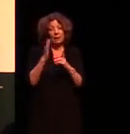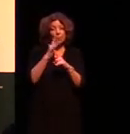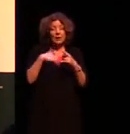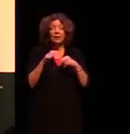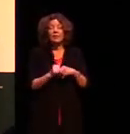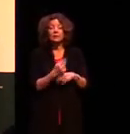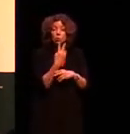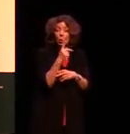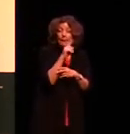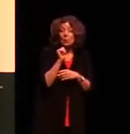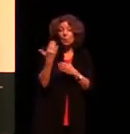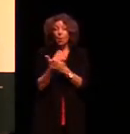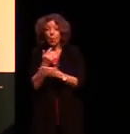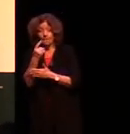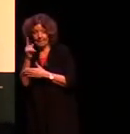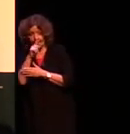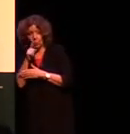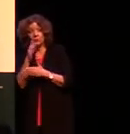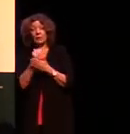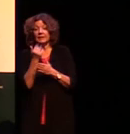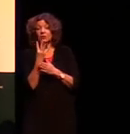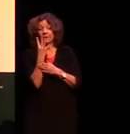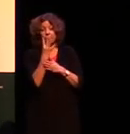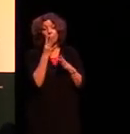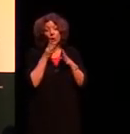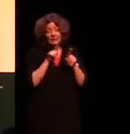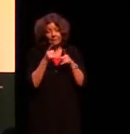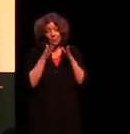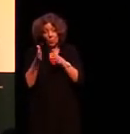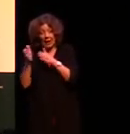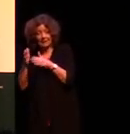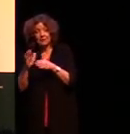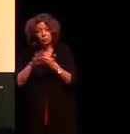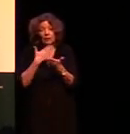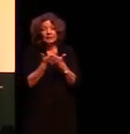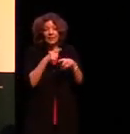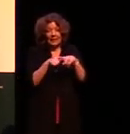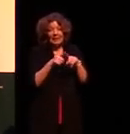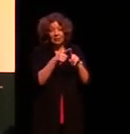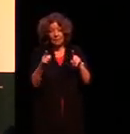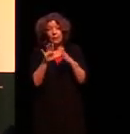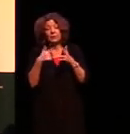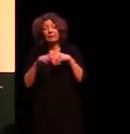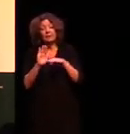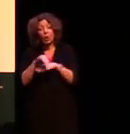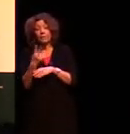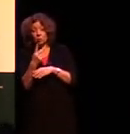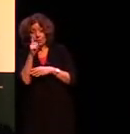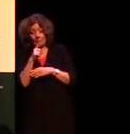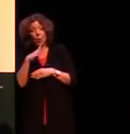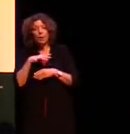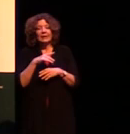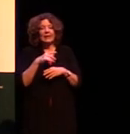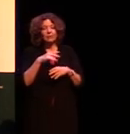so in fact there are four ways to translate that English sentence because if there were more than two people I would need to say if